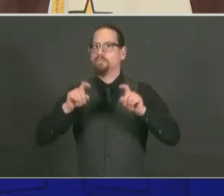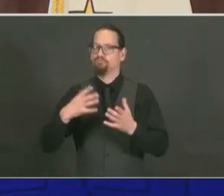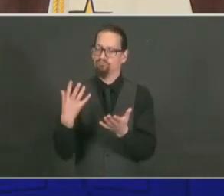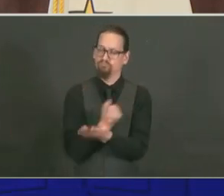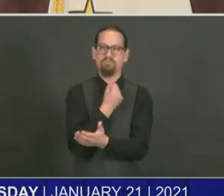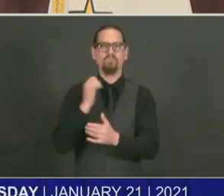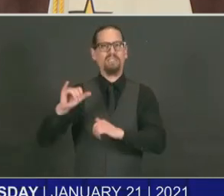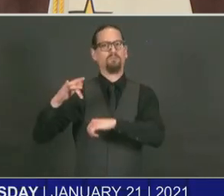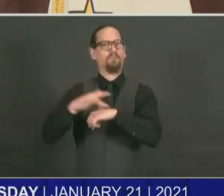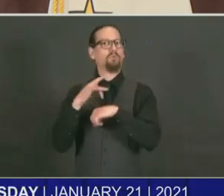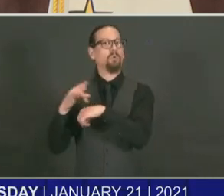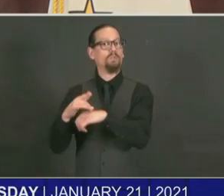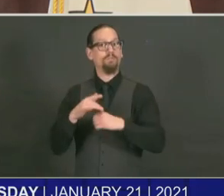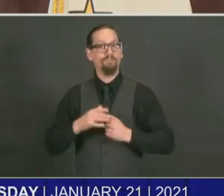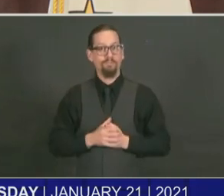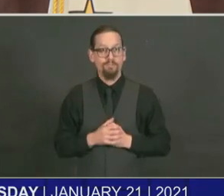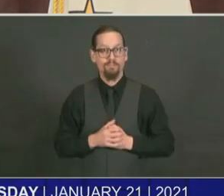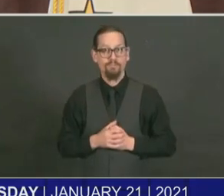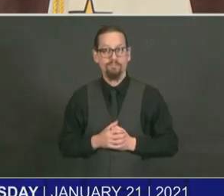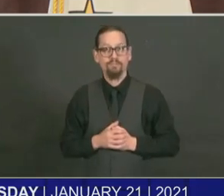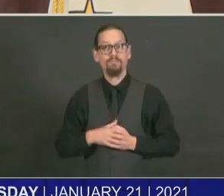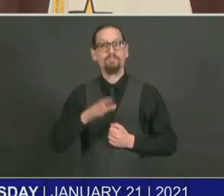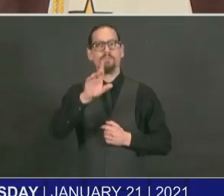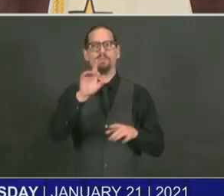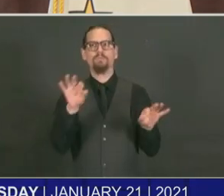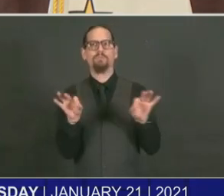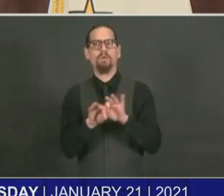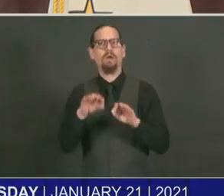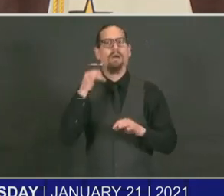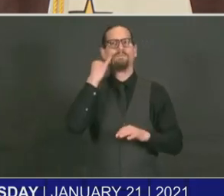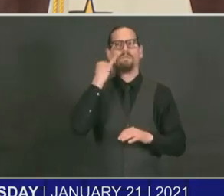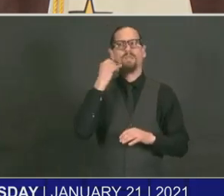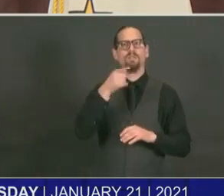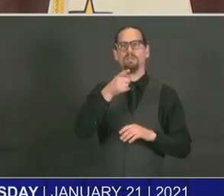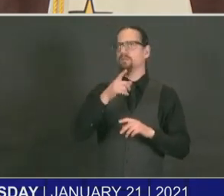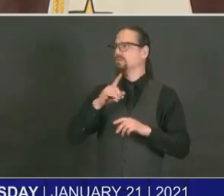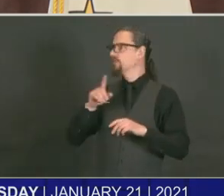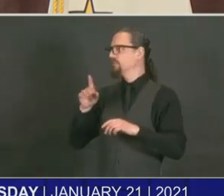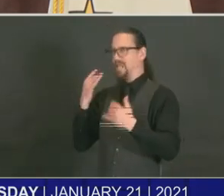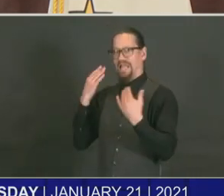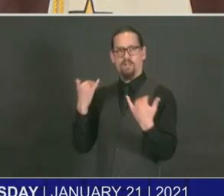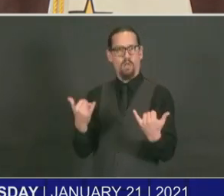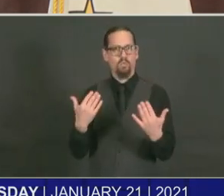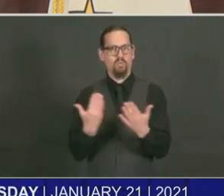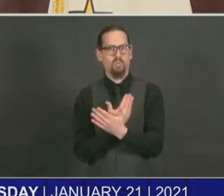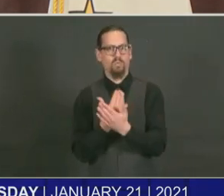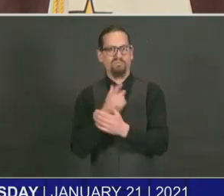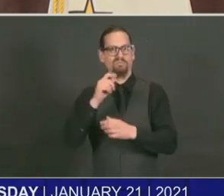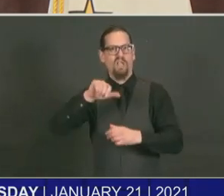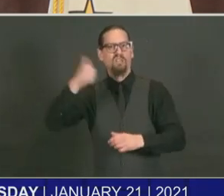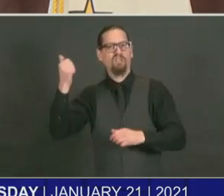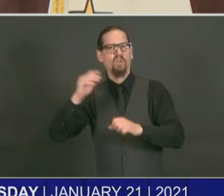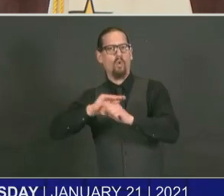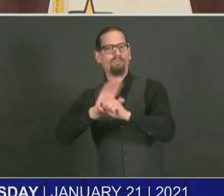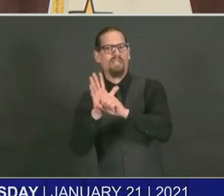important with the newer strain of COVID-19 identified in our neighboring states.